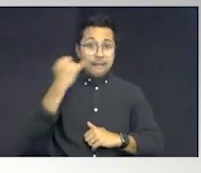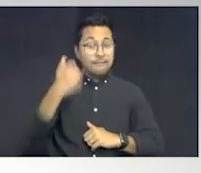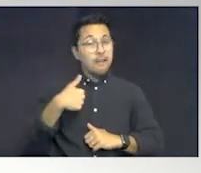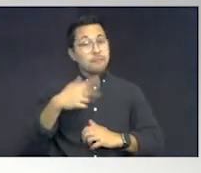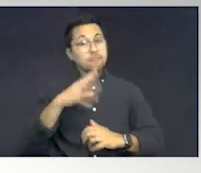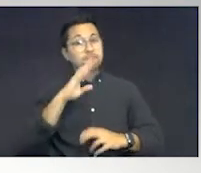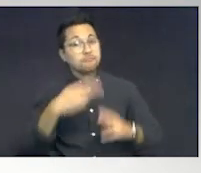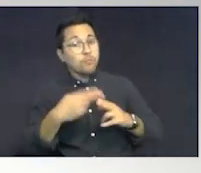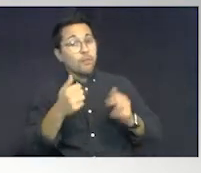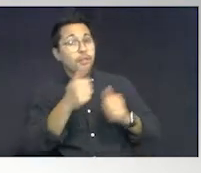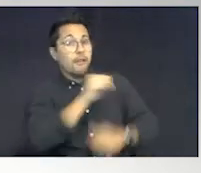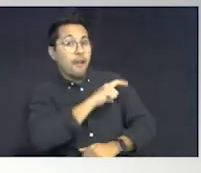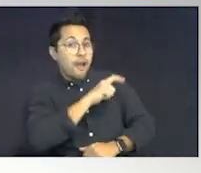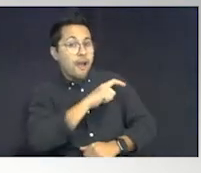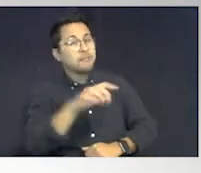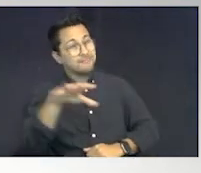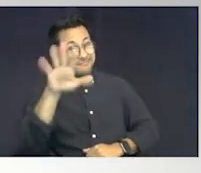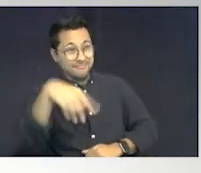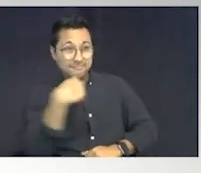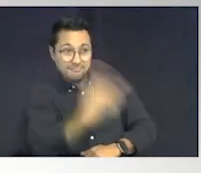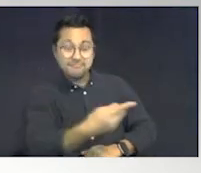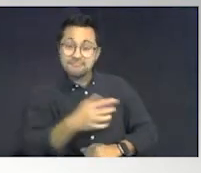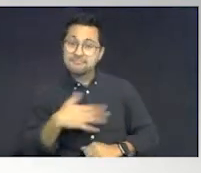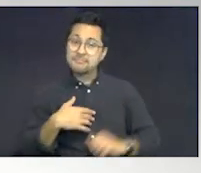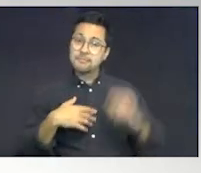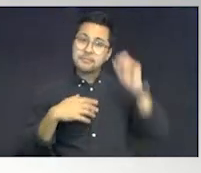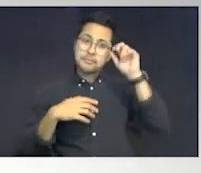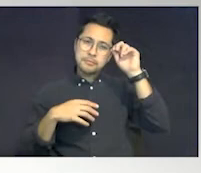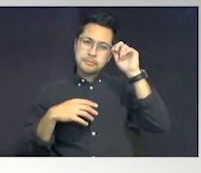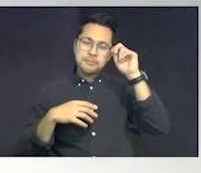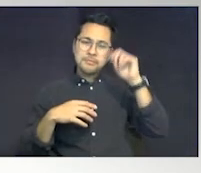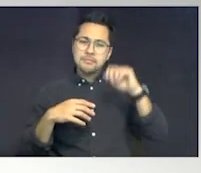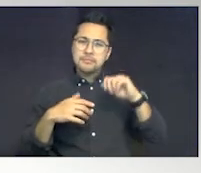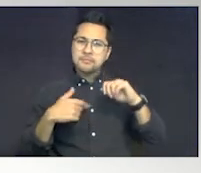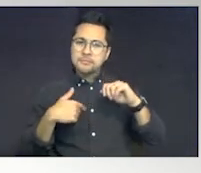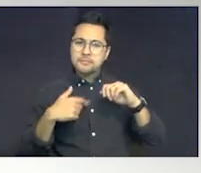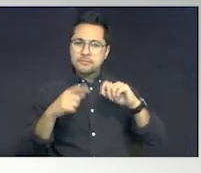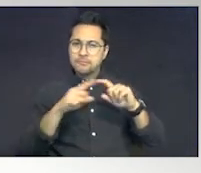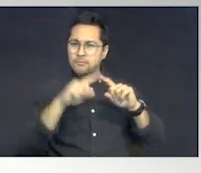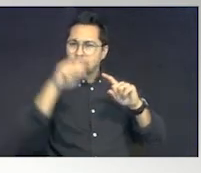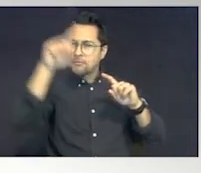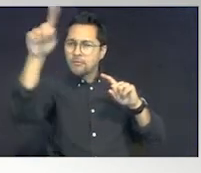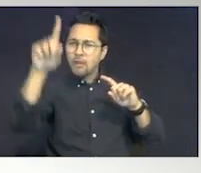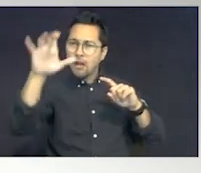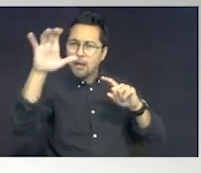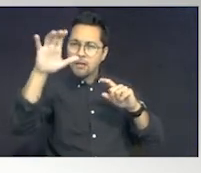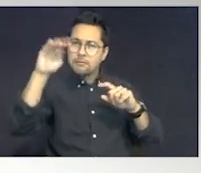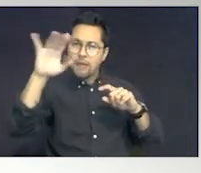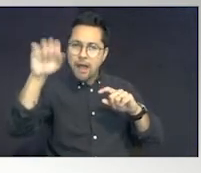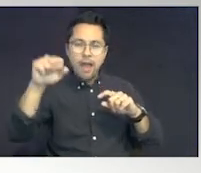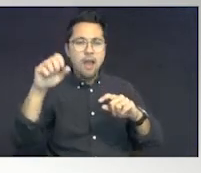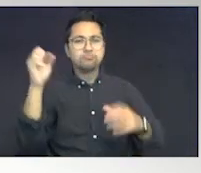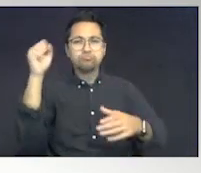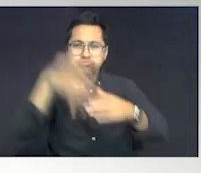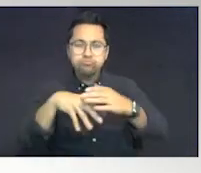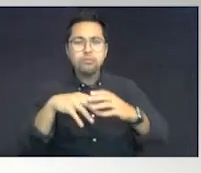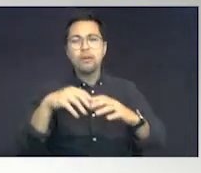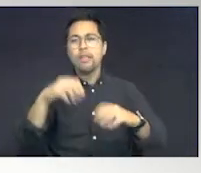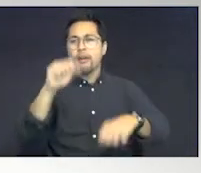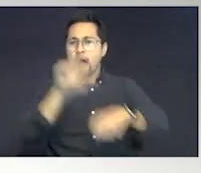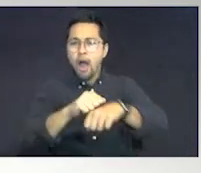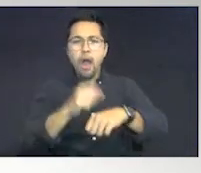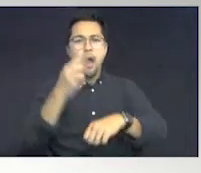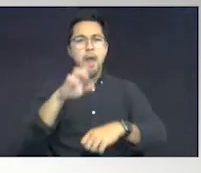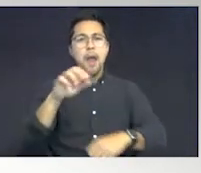to the police officers, I say, I dig it all the way, hundreds of miles down, fill it with concrete, where a bomb would not